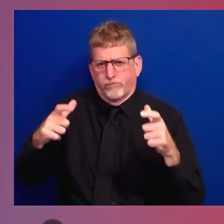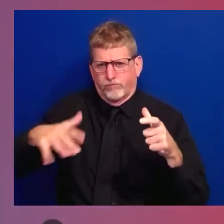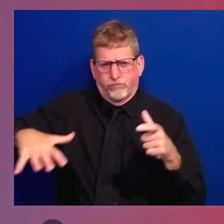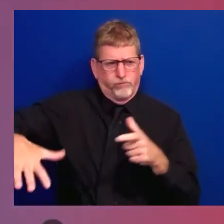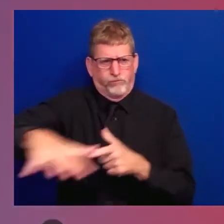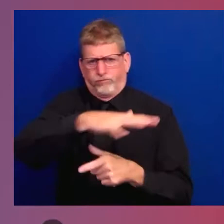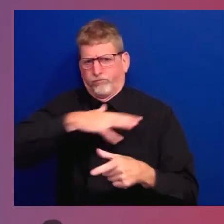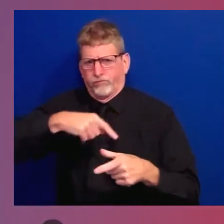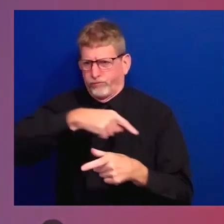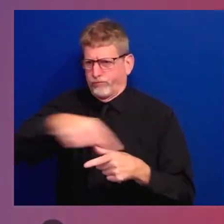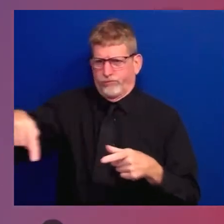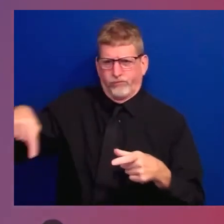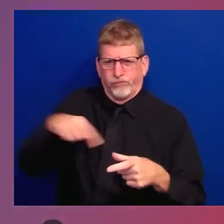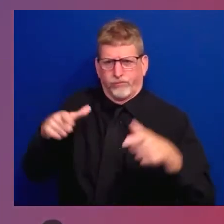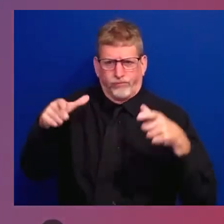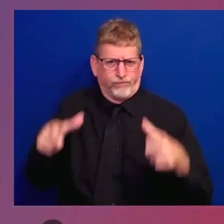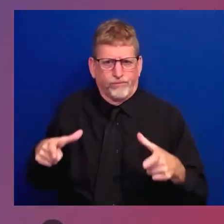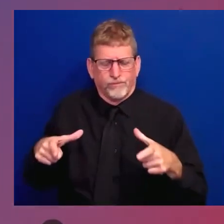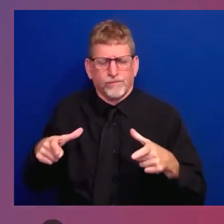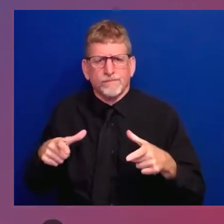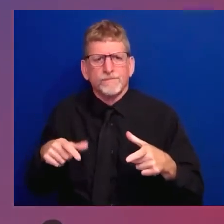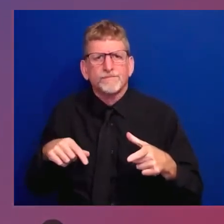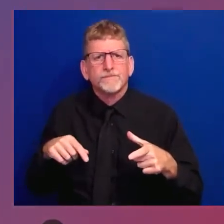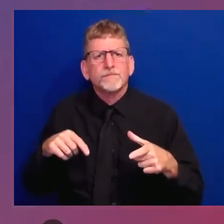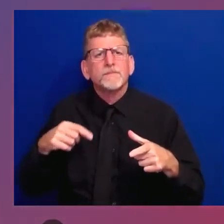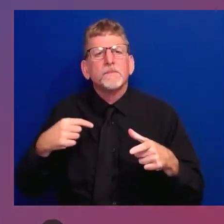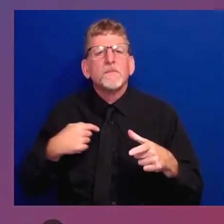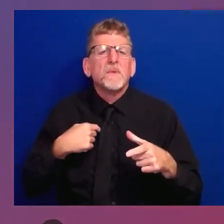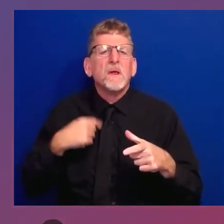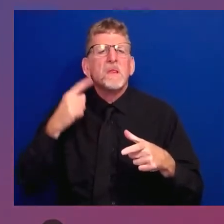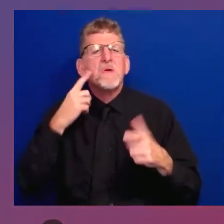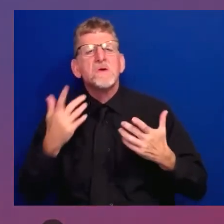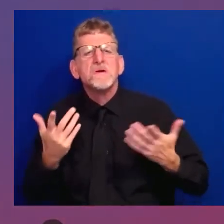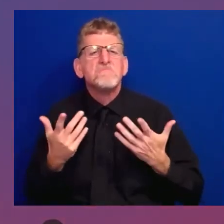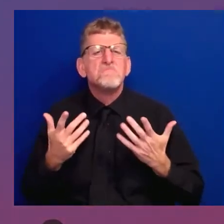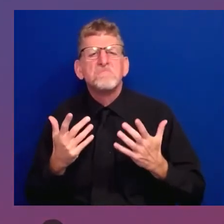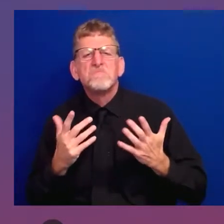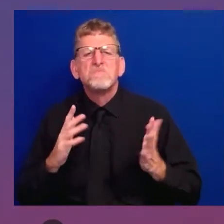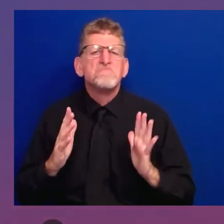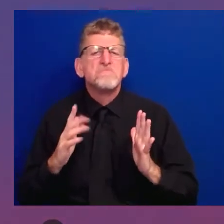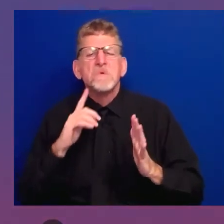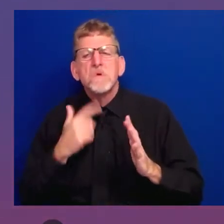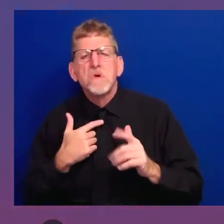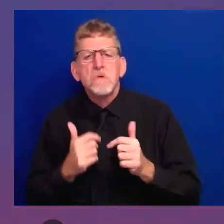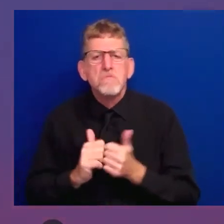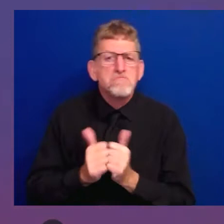And I did not want to run, but I ran just to show the flag, and unfortunately I won.